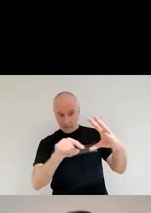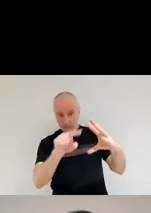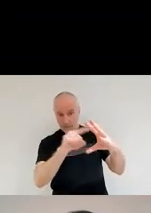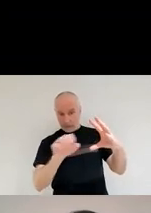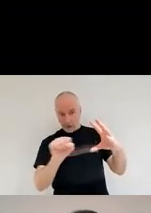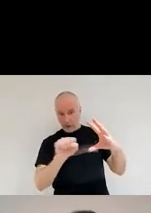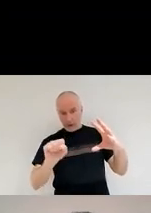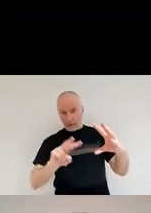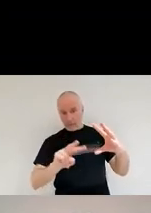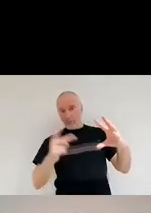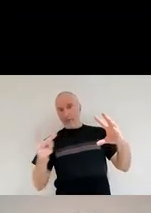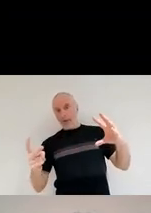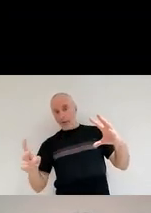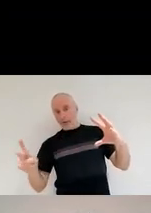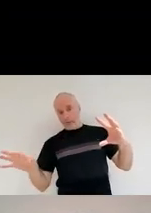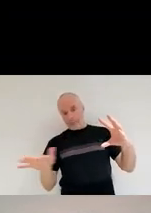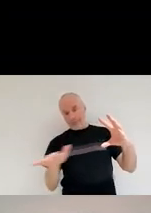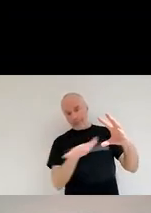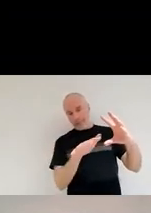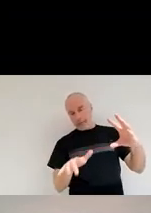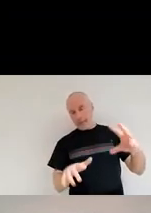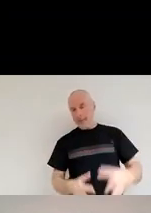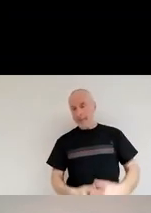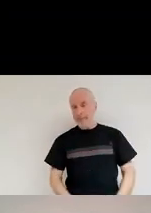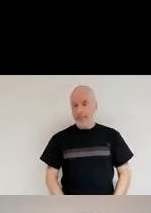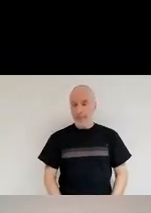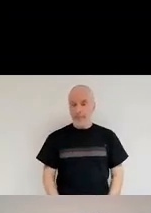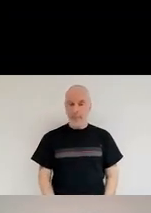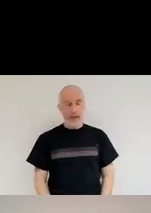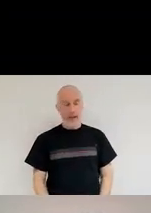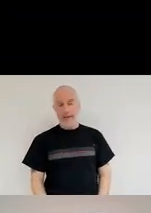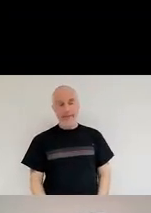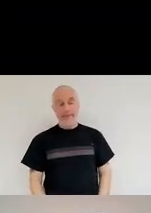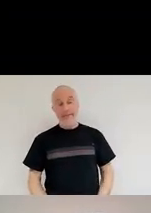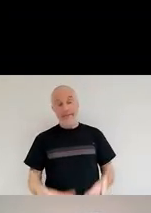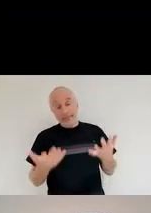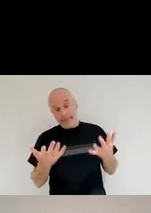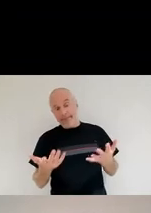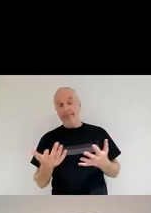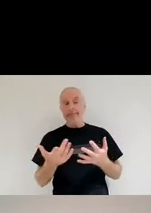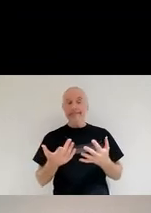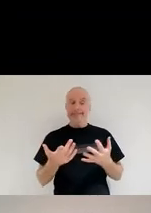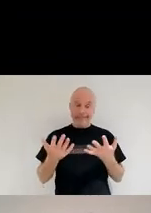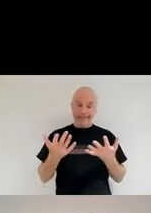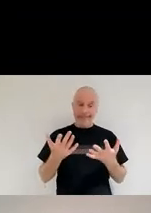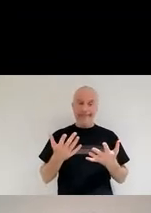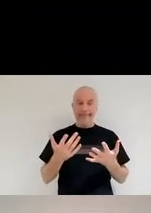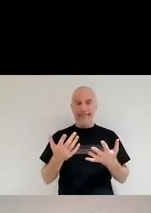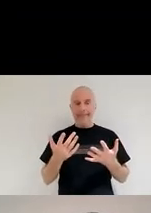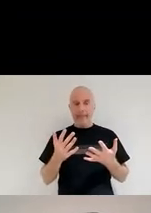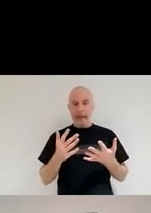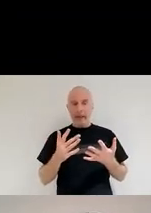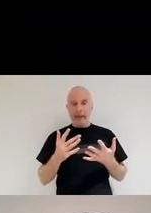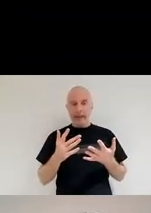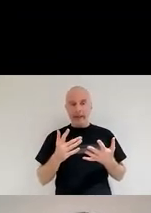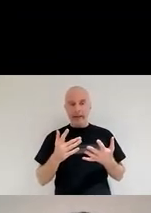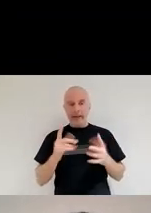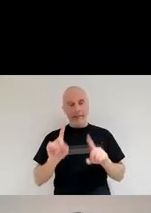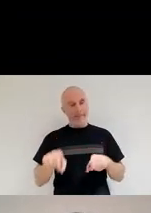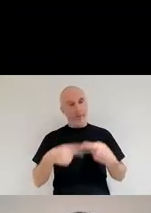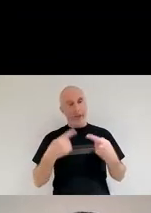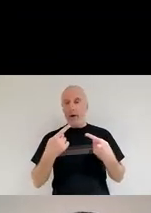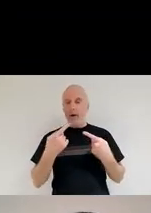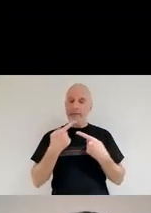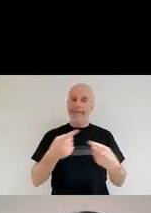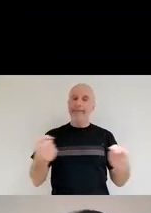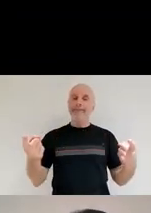hasn't passed from. So we're like, okay, we can't say the supernova creates enough dust unless